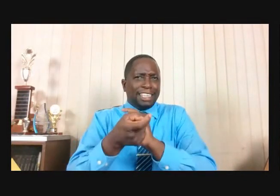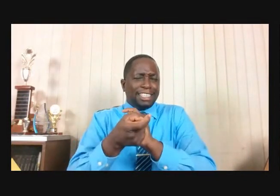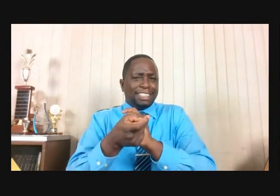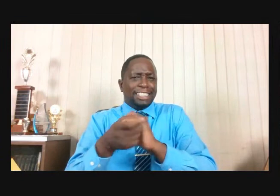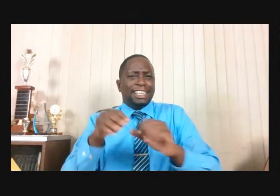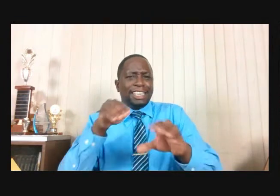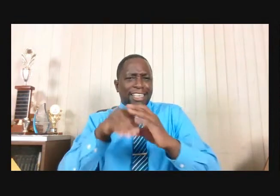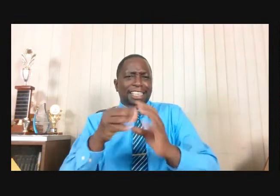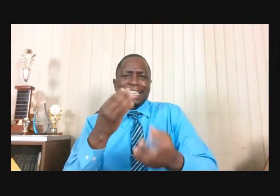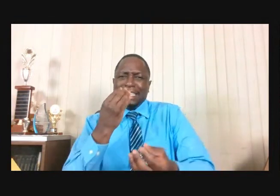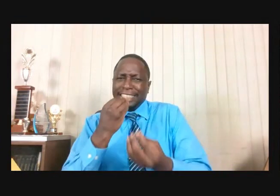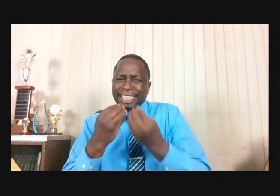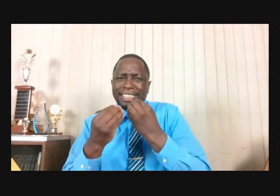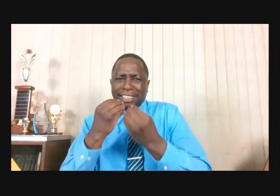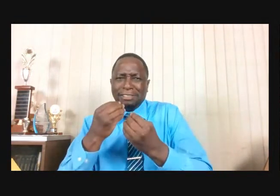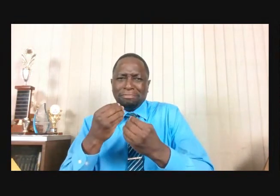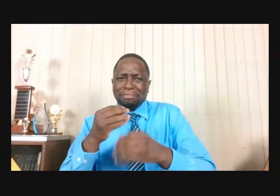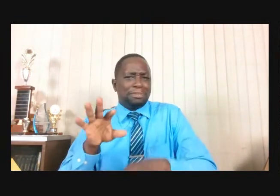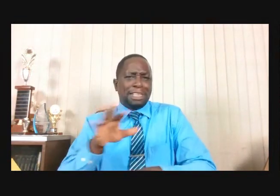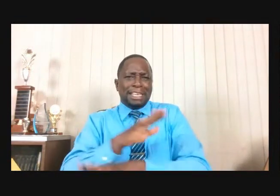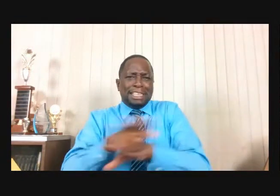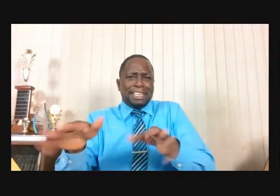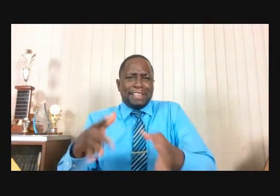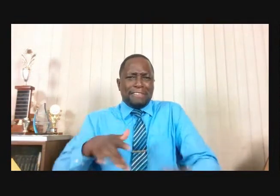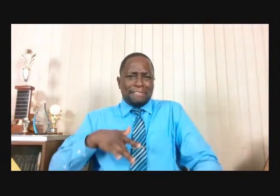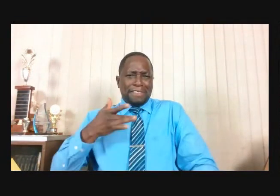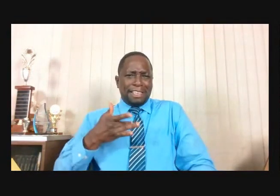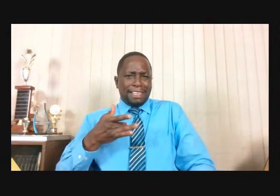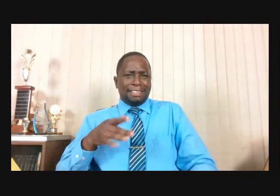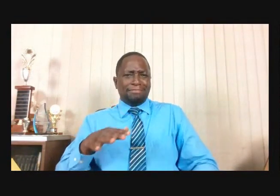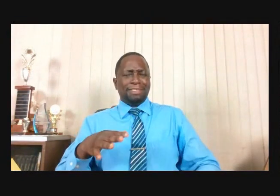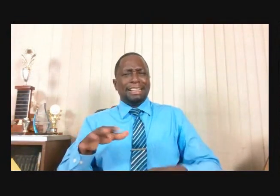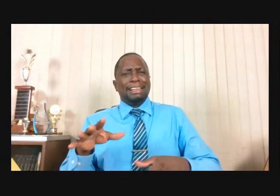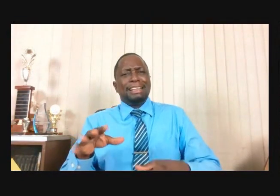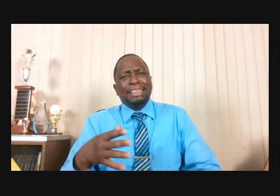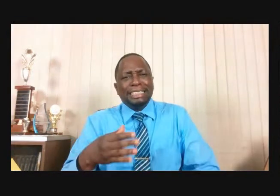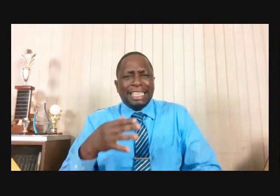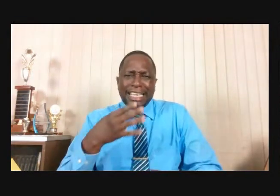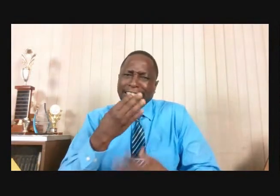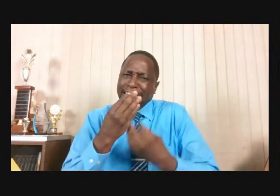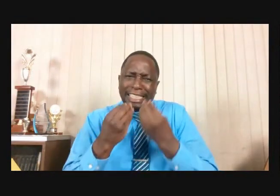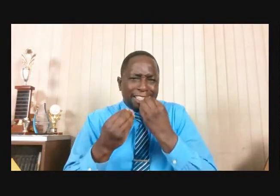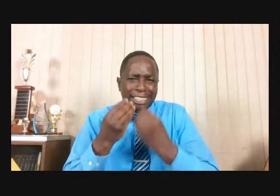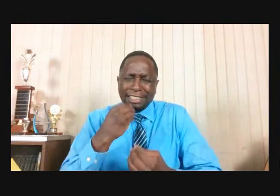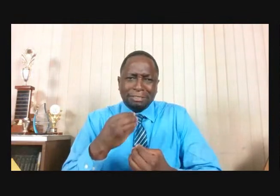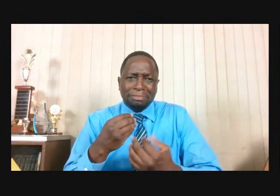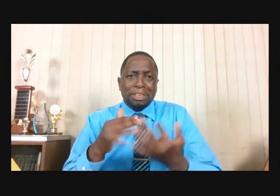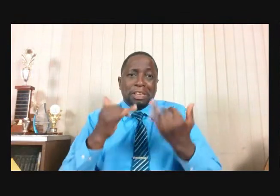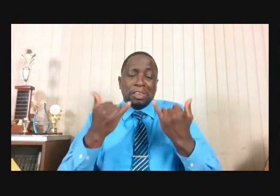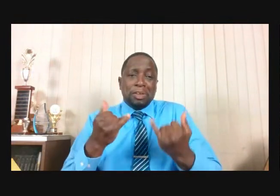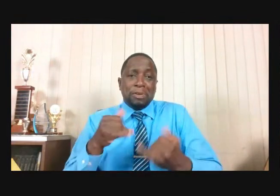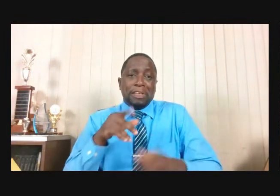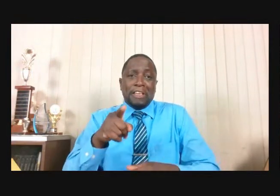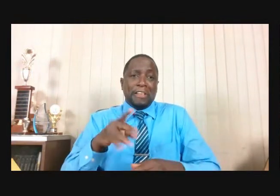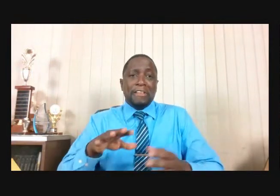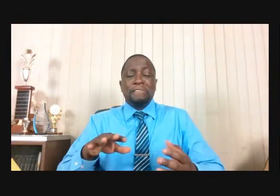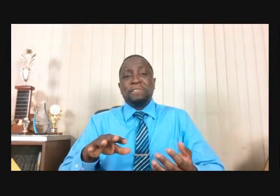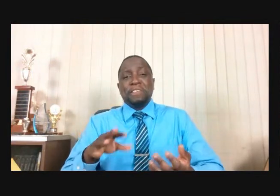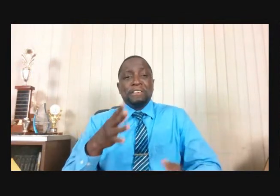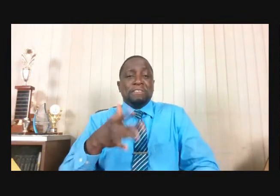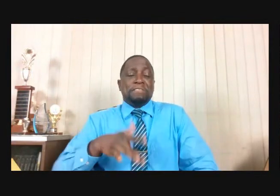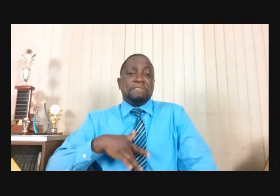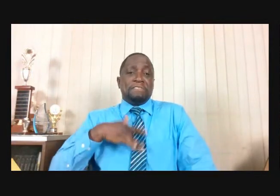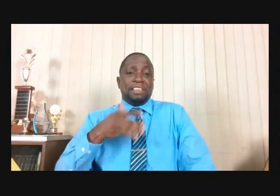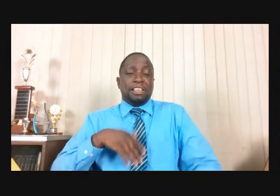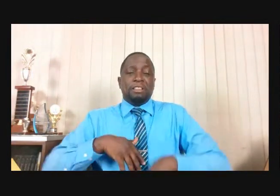He Was Feeling Low He Now Suffered From Fatigue He Was Tired